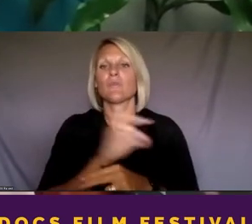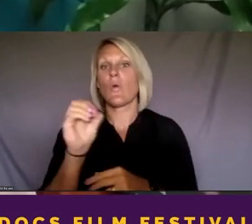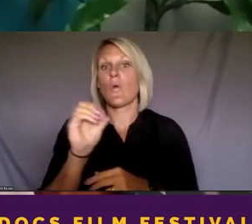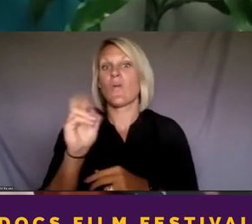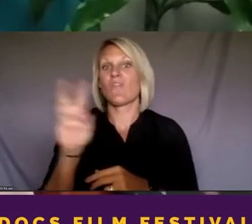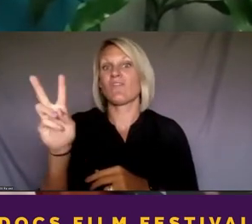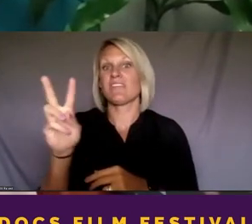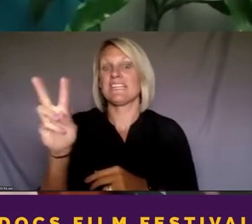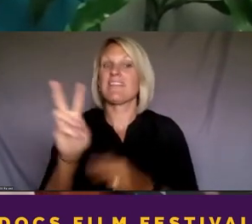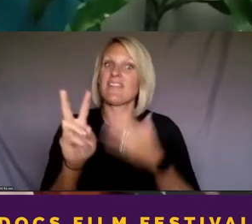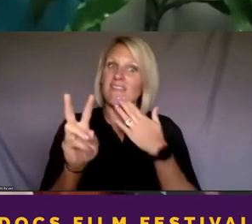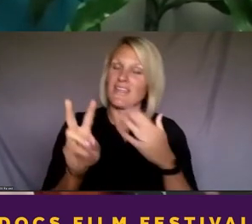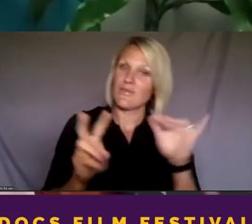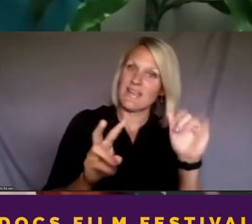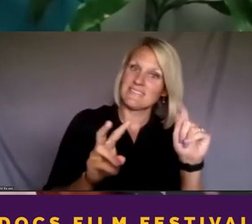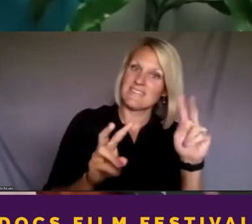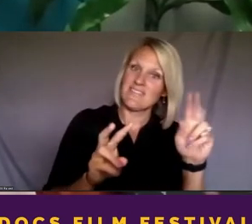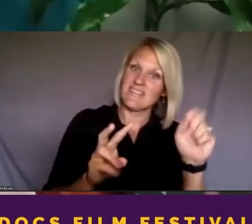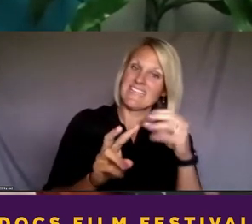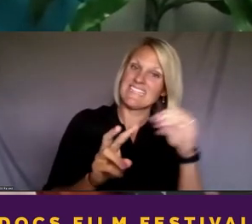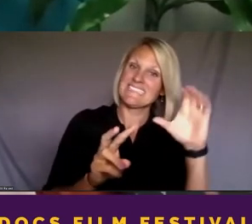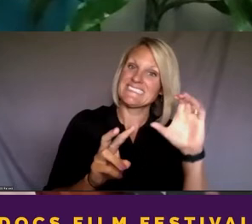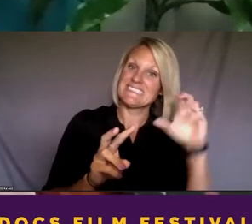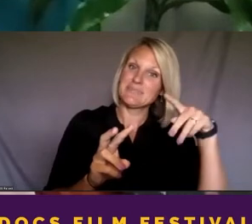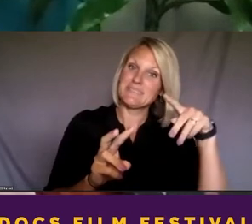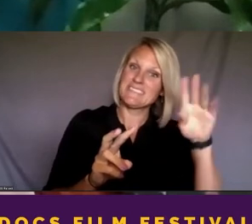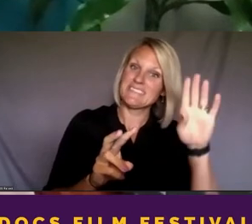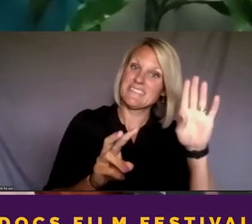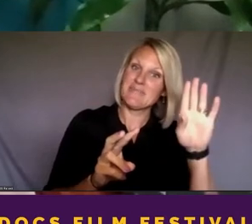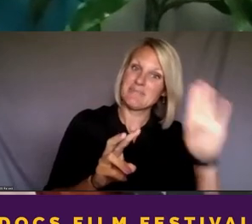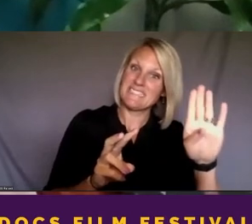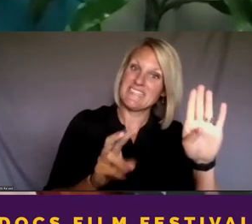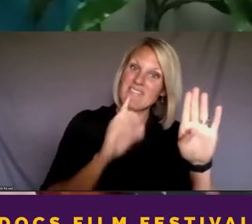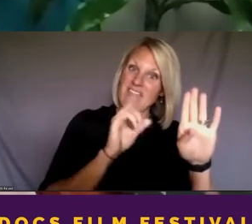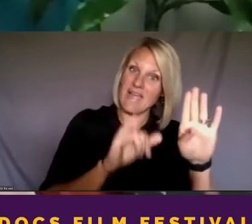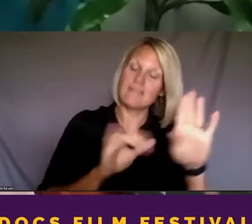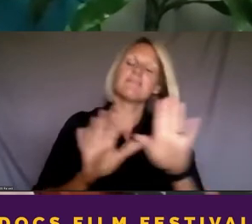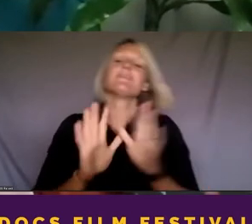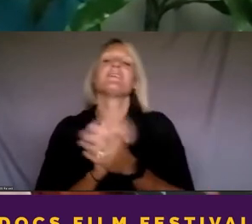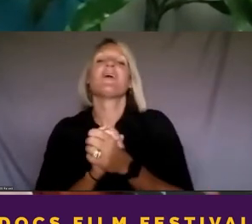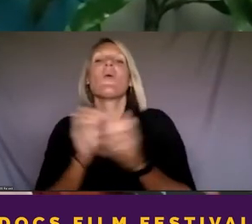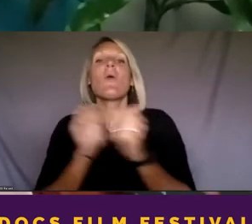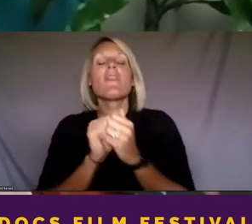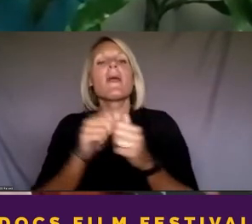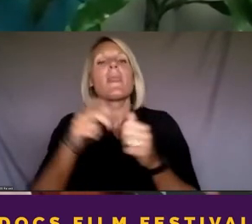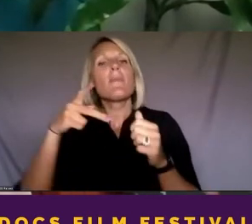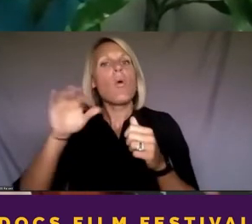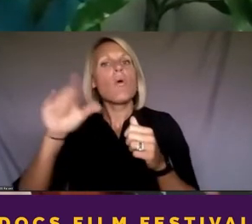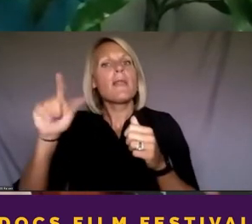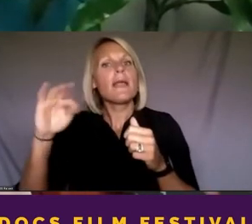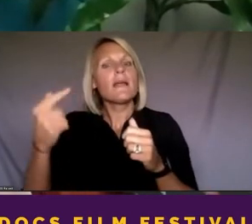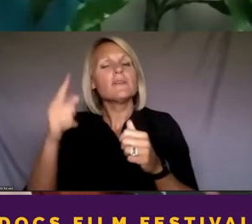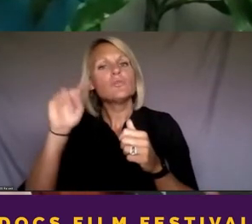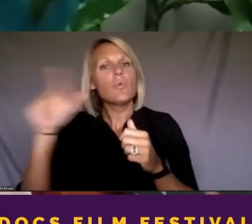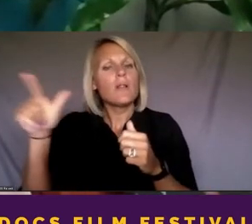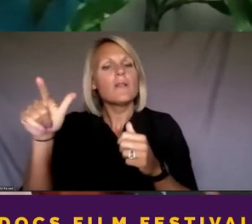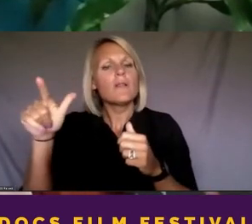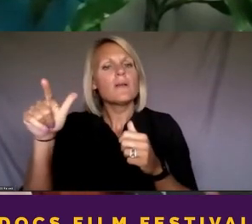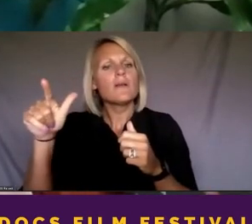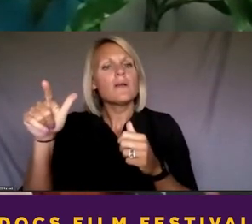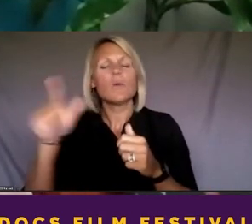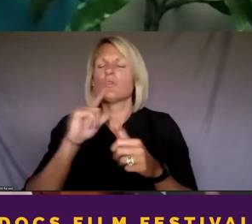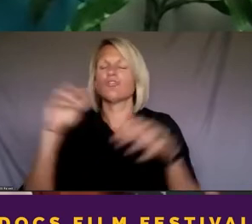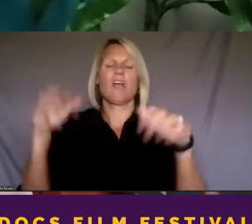ITVS and CPB for that. And through the polling tool, it was shocking to me how the